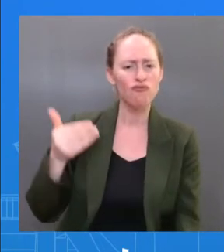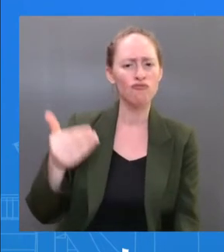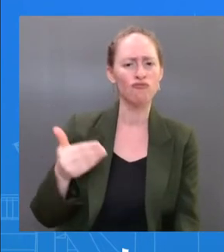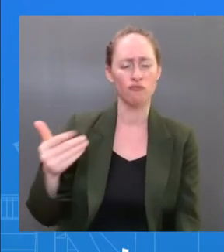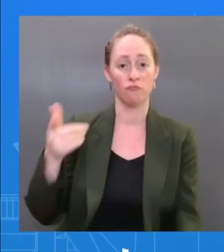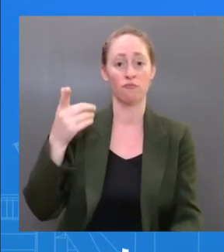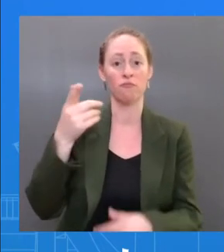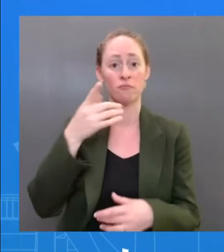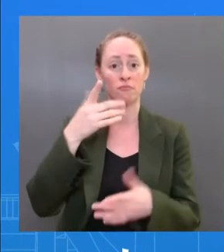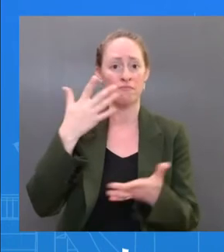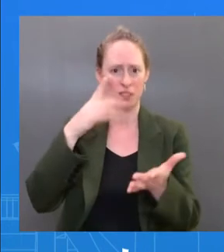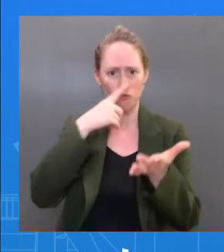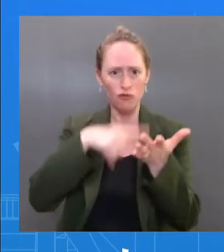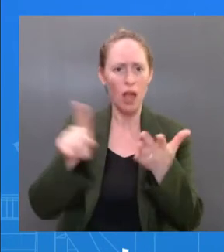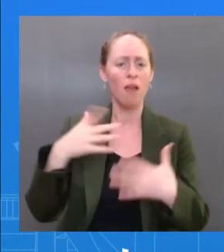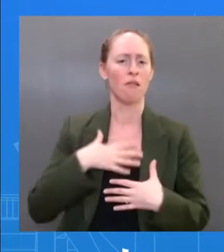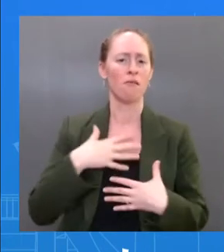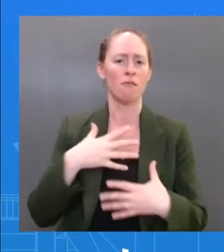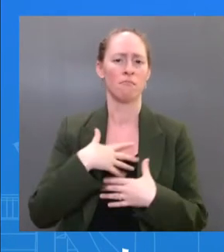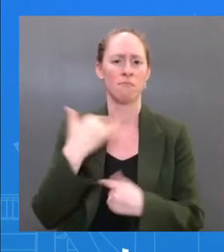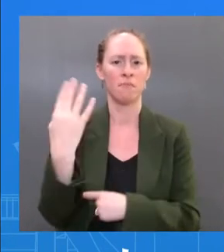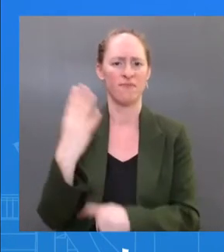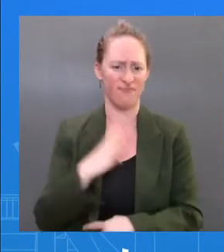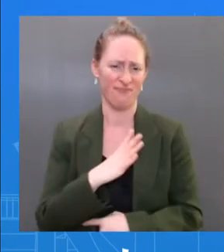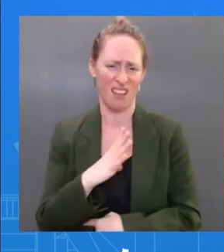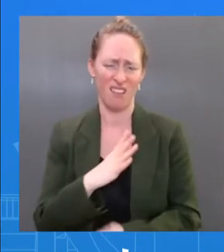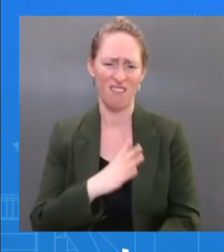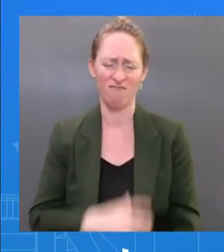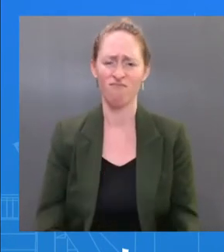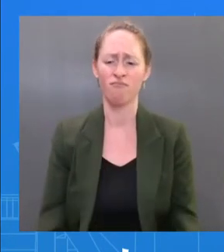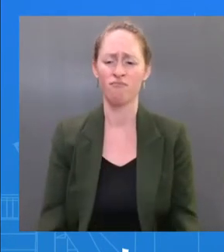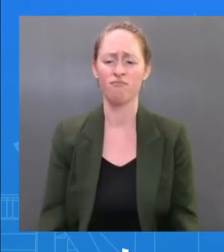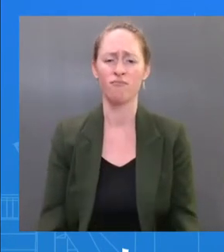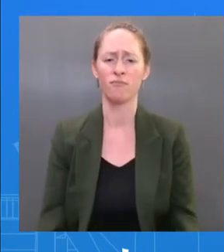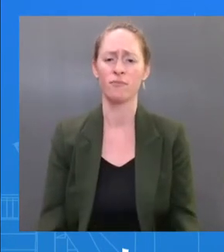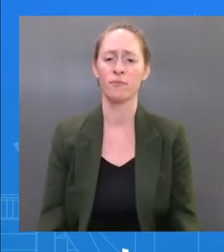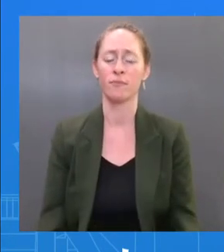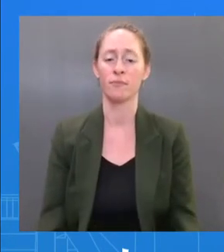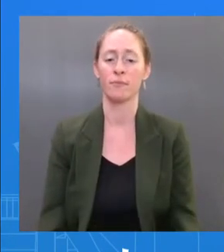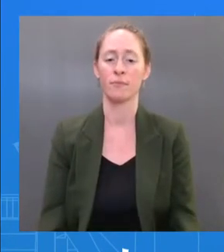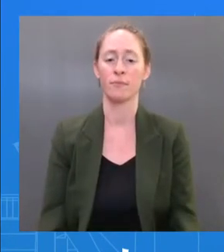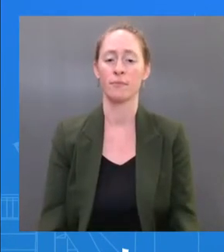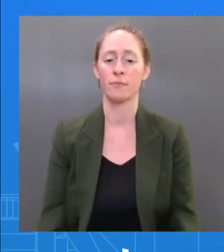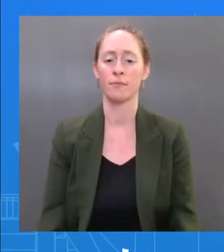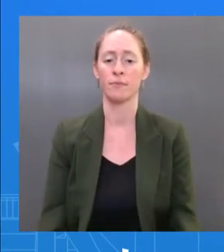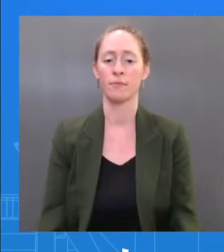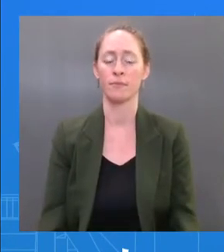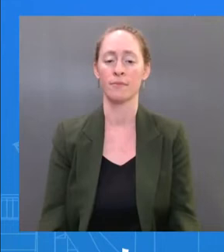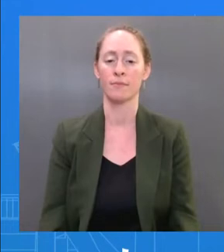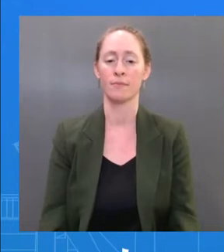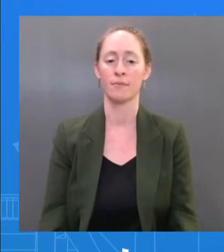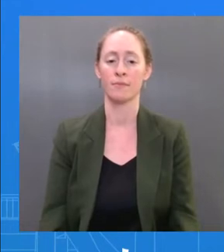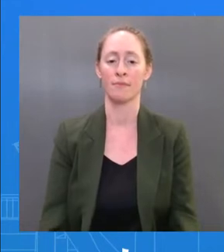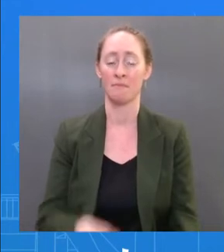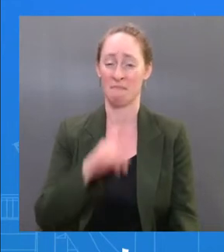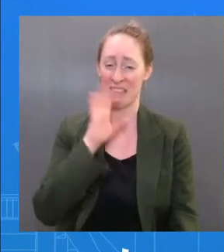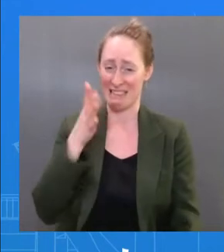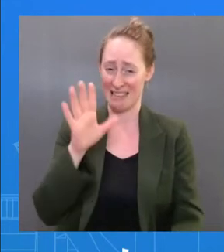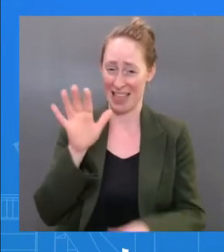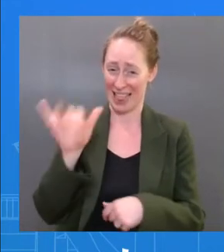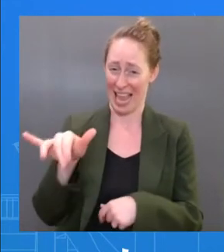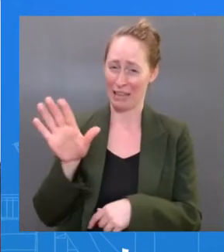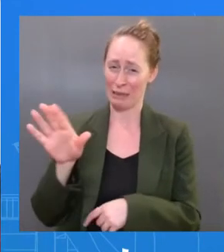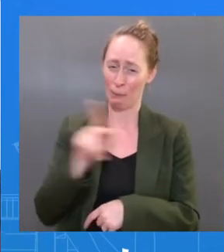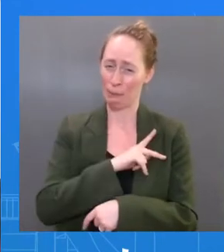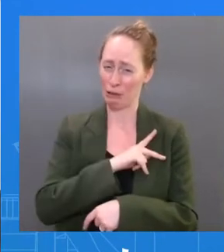And the exact sort of frequency of that is a decision between him and his physician and — and really, Dr. O'Connor making that call. said it doesn't matter